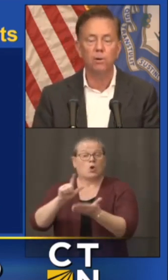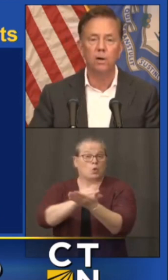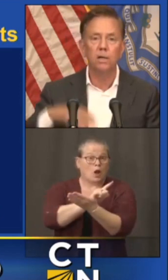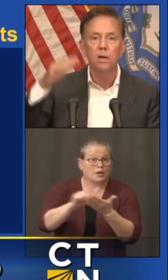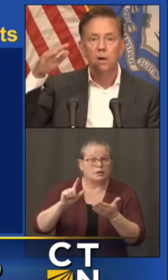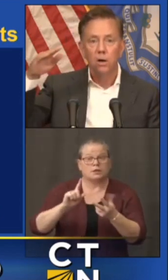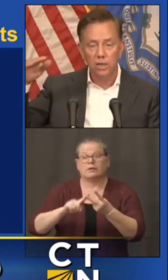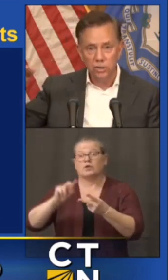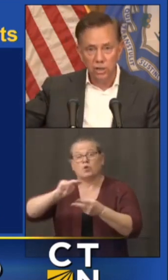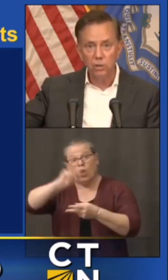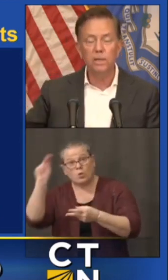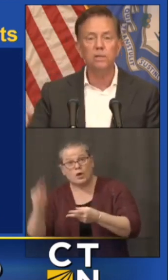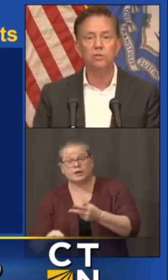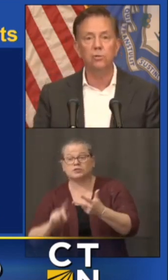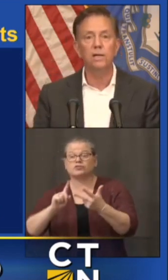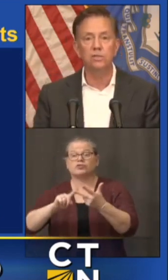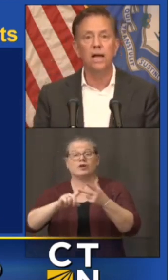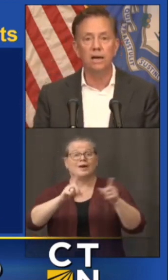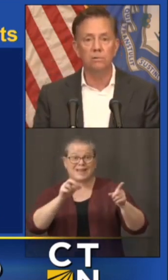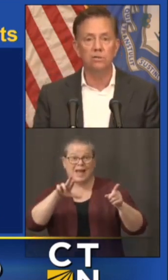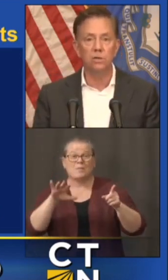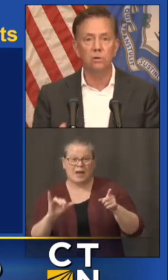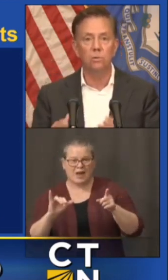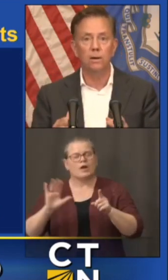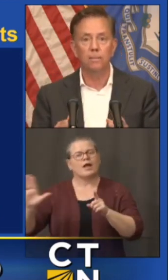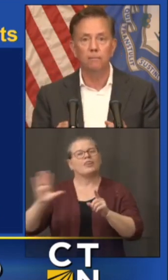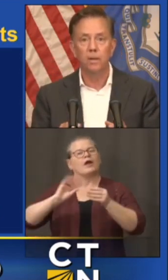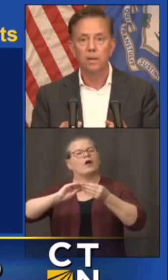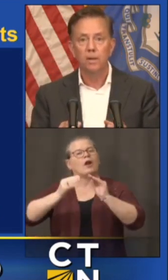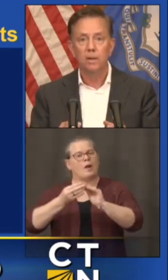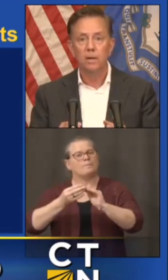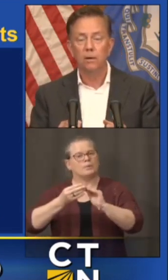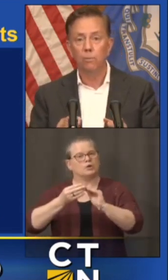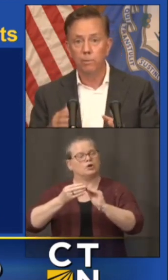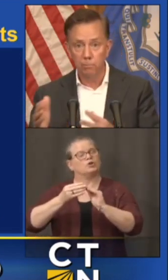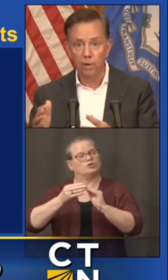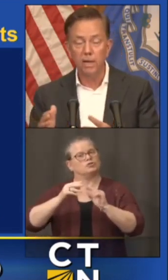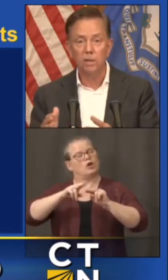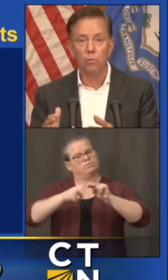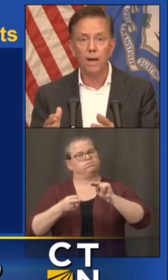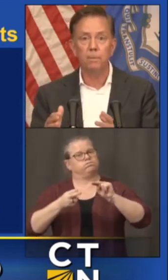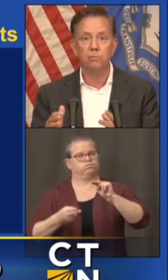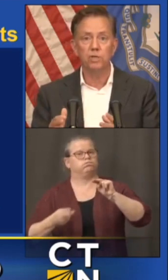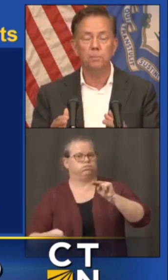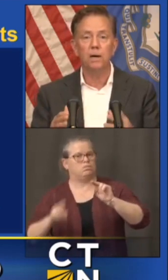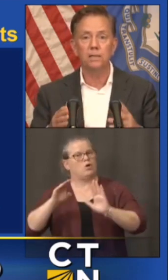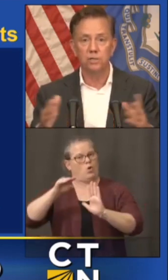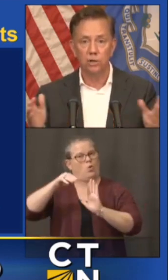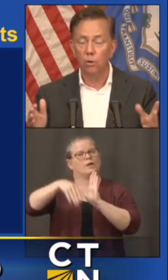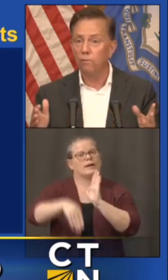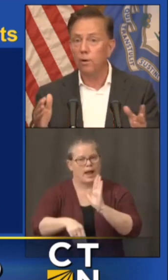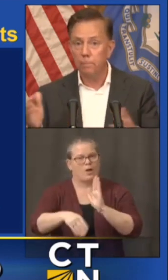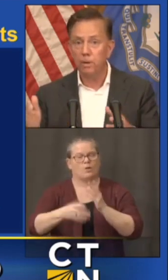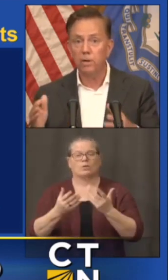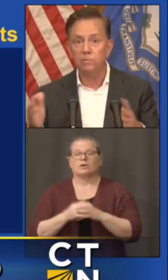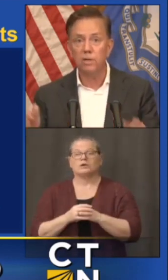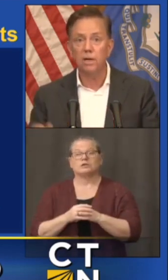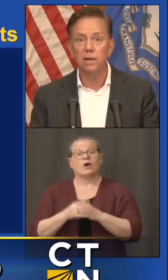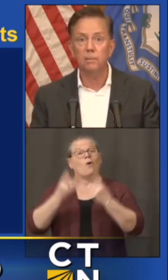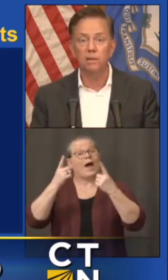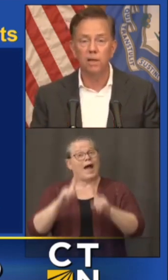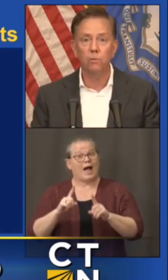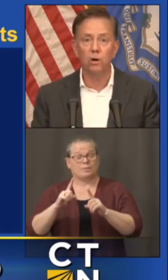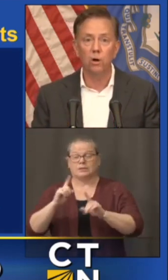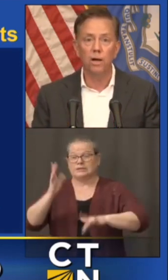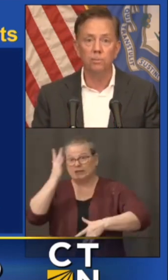Danbury are continuing to trend down so when we bring in the rapid response and over a period of